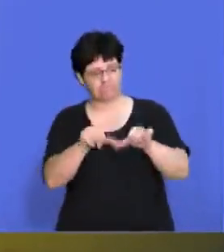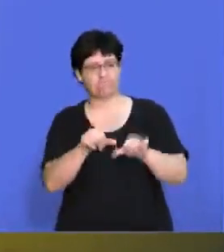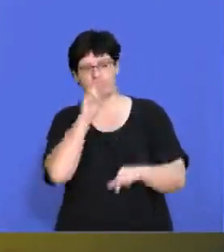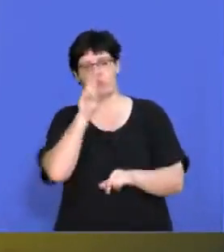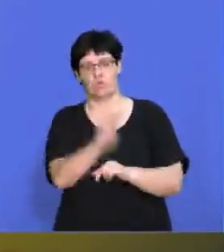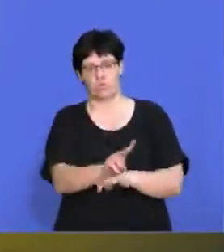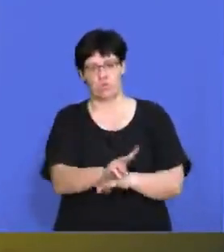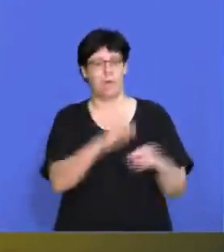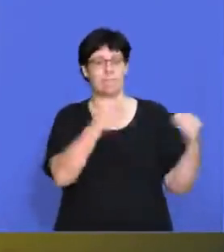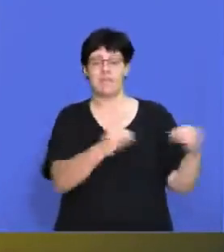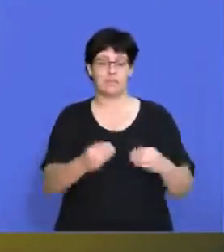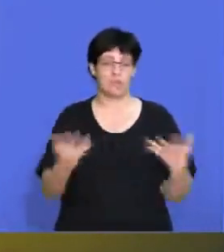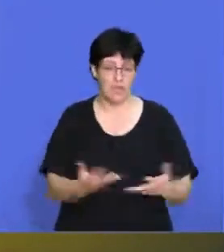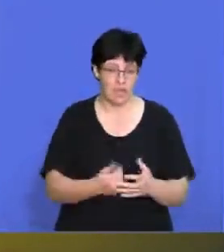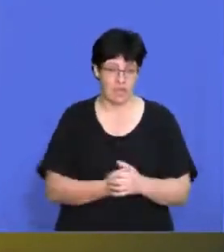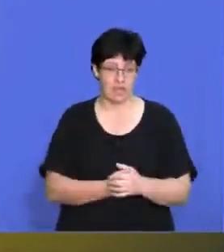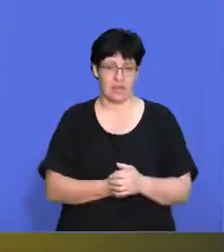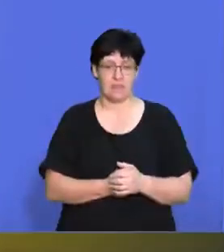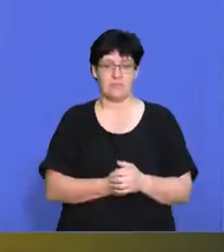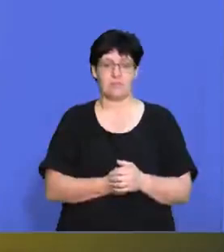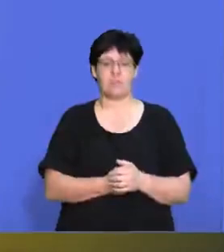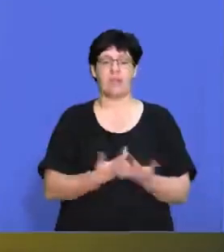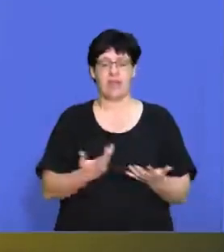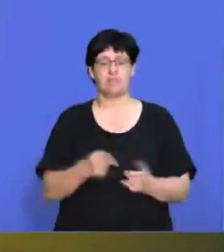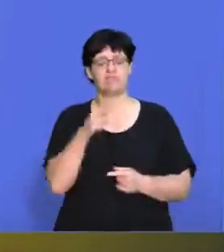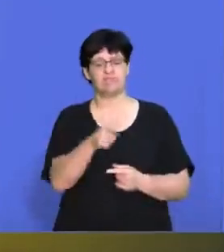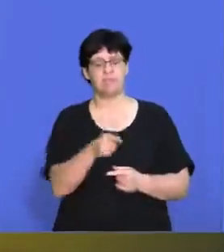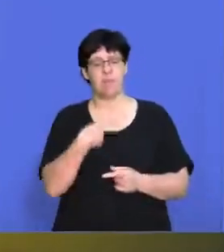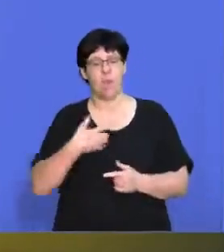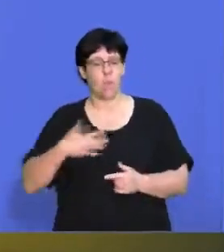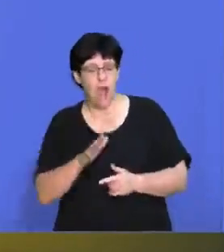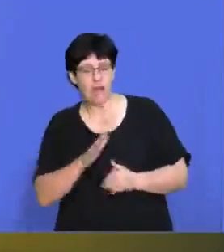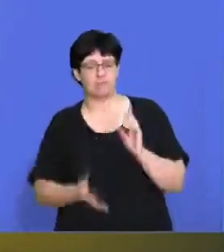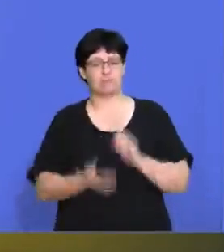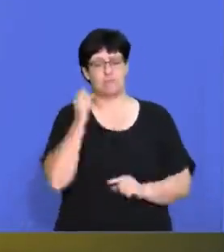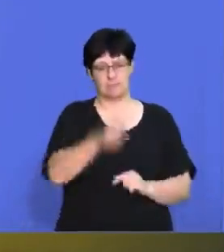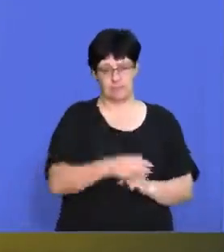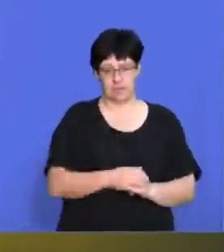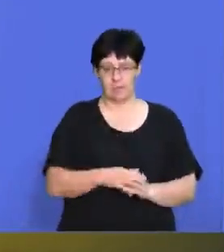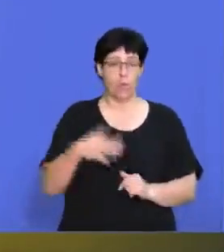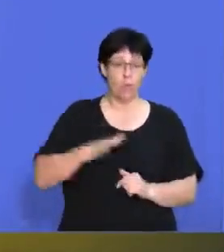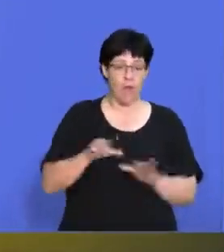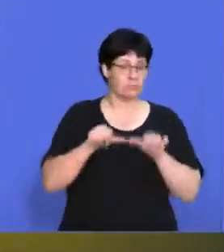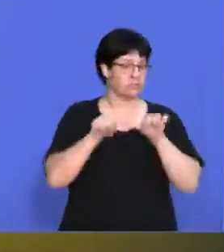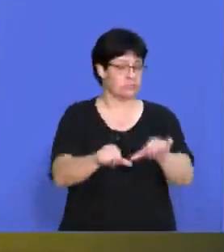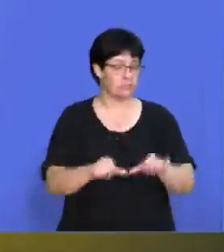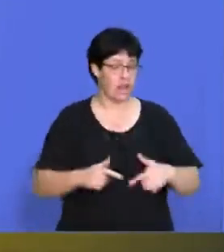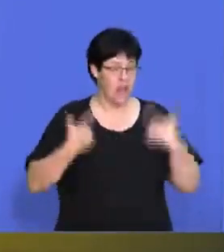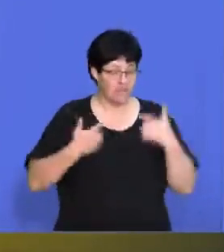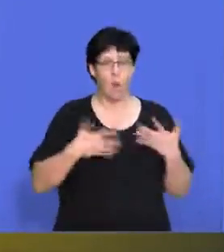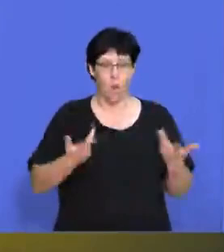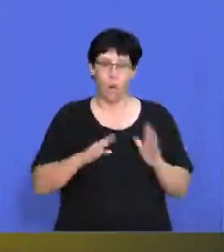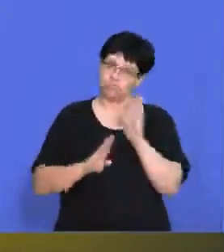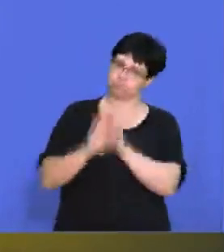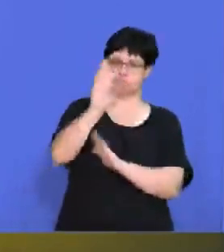at where is the business falling under and what is our desired outcome? Are we just looking to survive